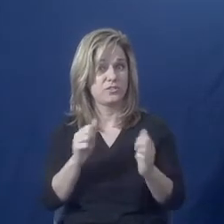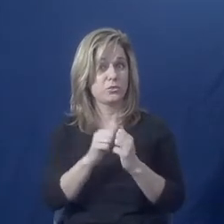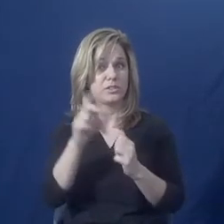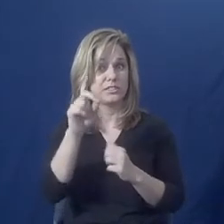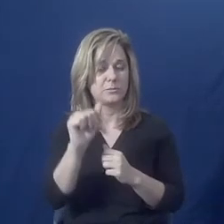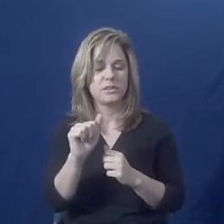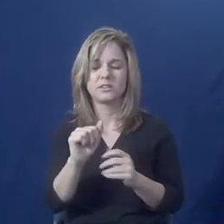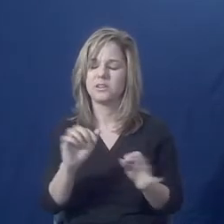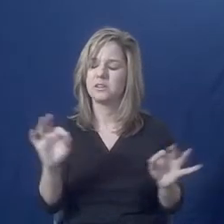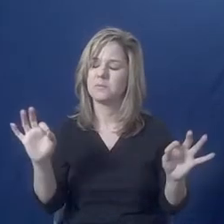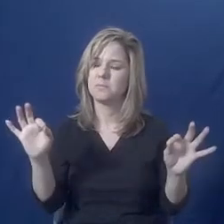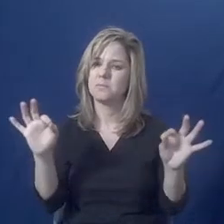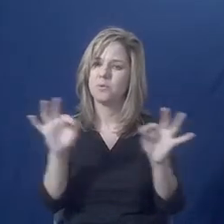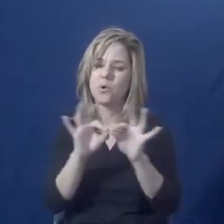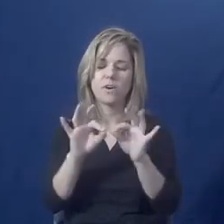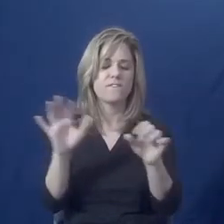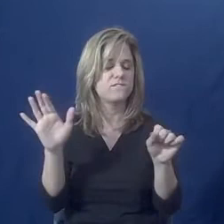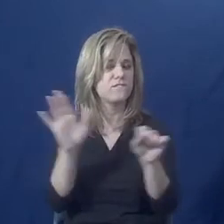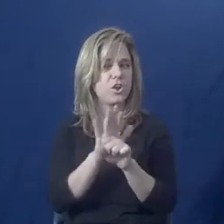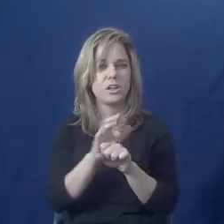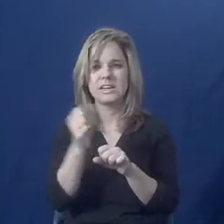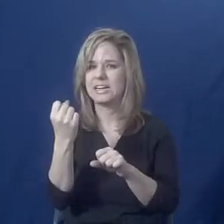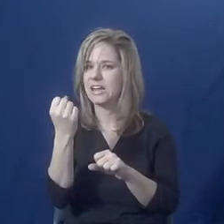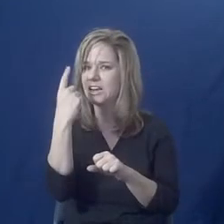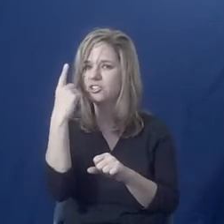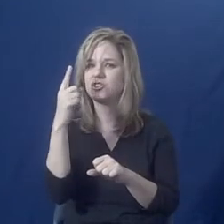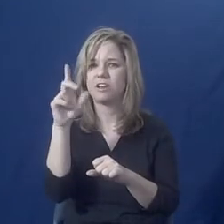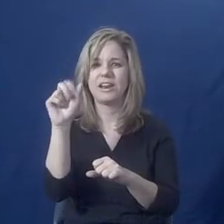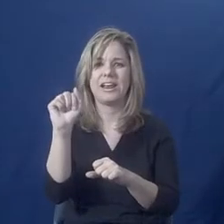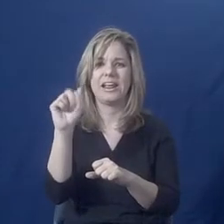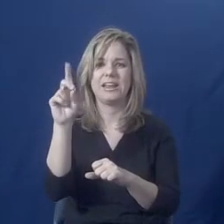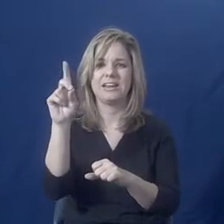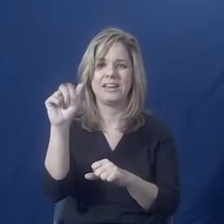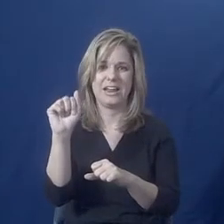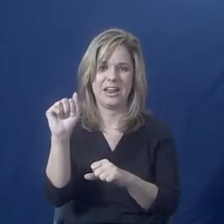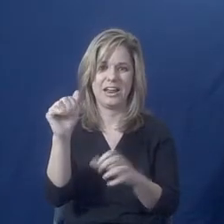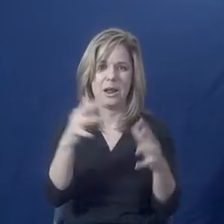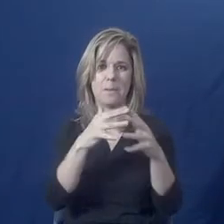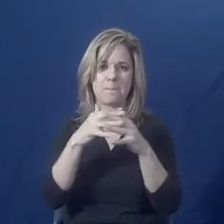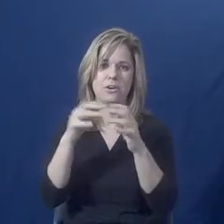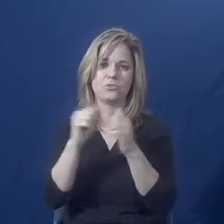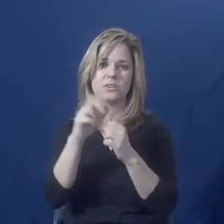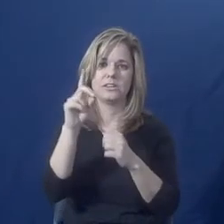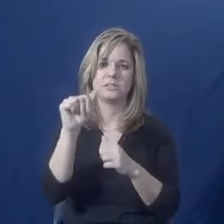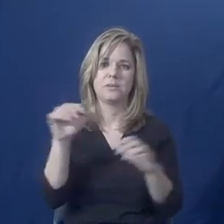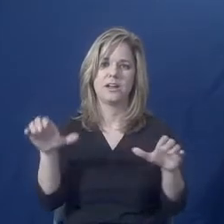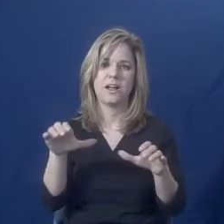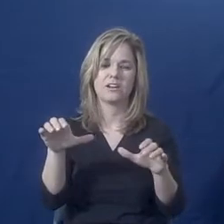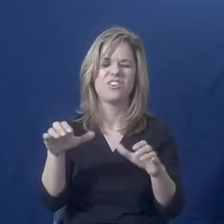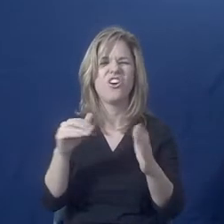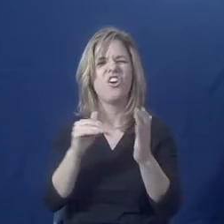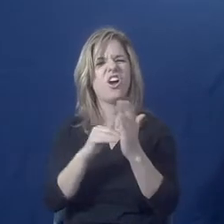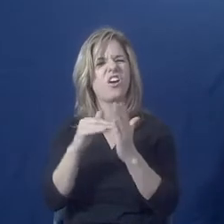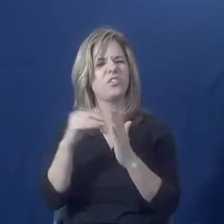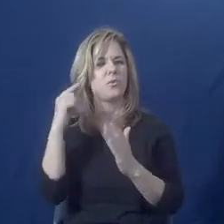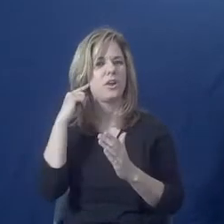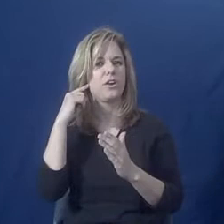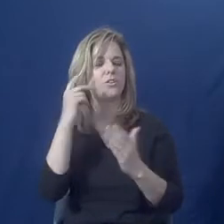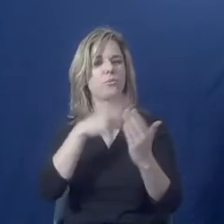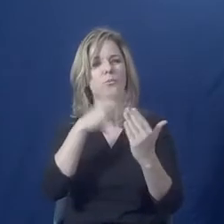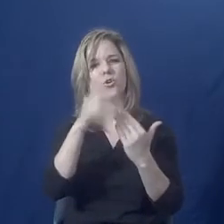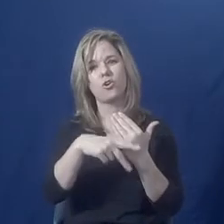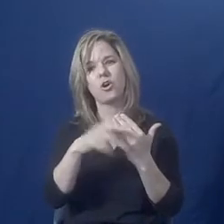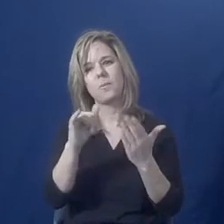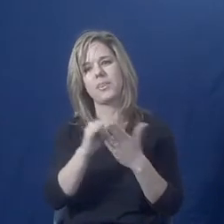We hear a lot of times that programs are grandfathered in, that they're looking for certifications that aren't necessary.